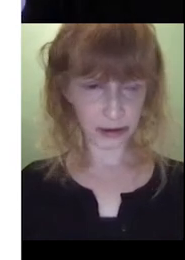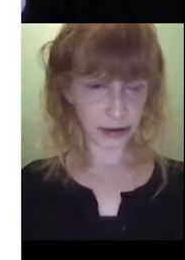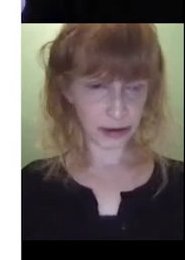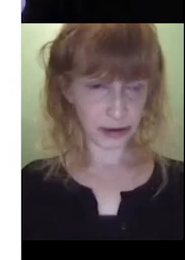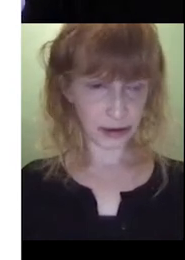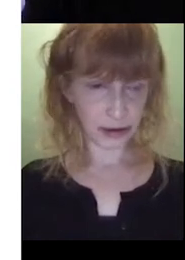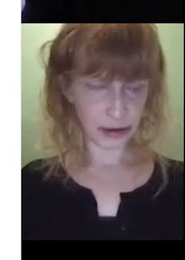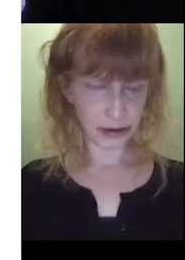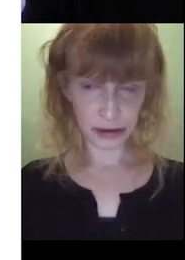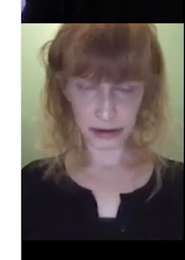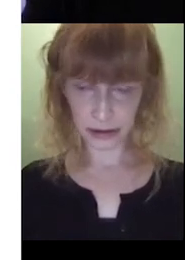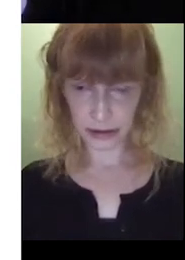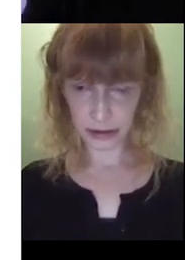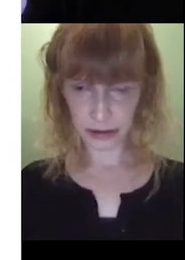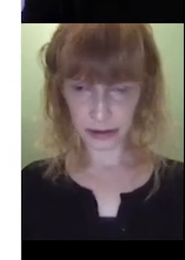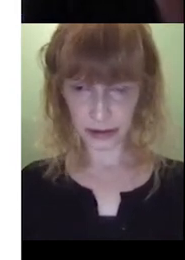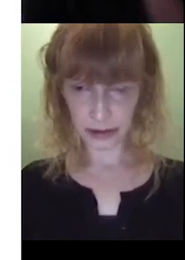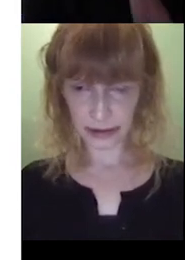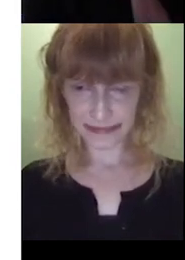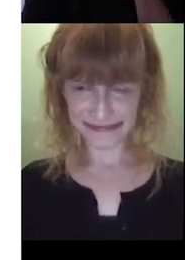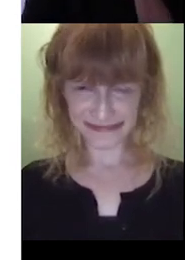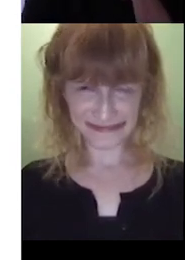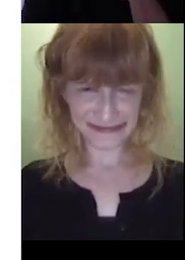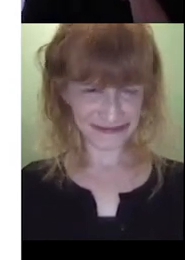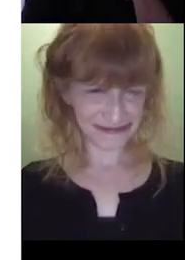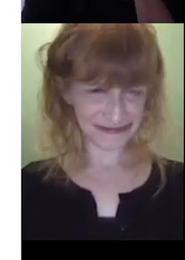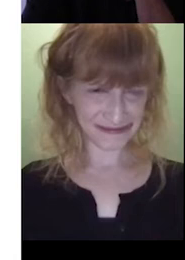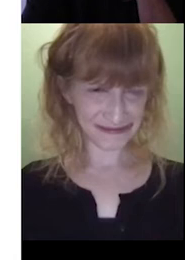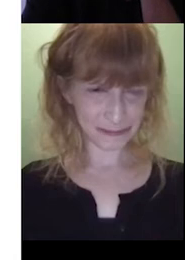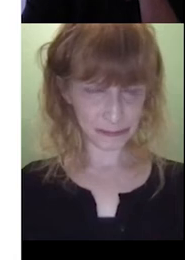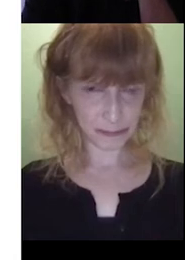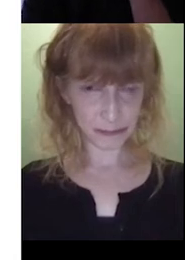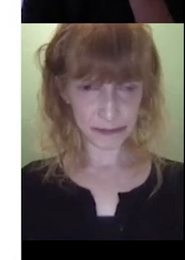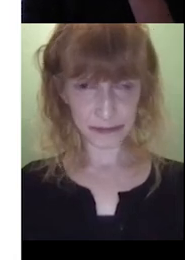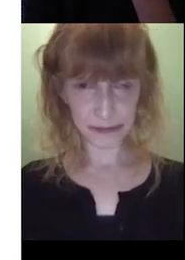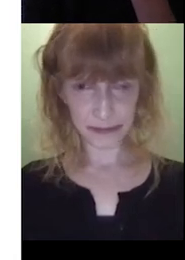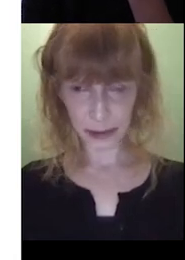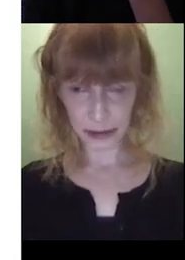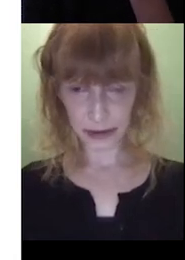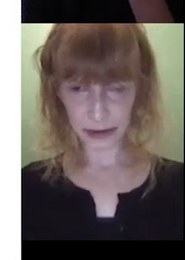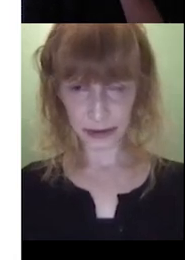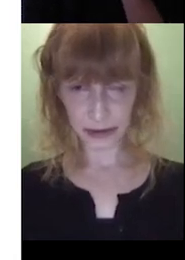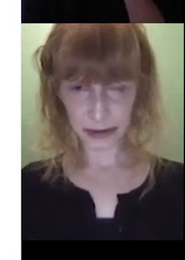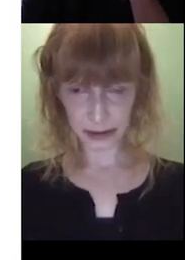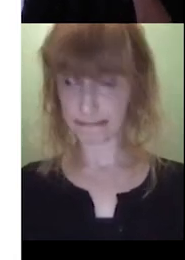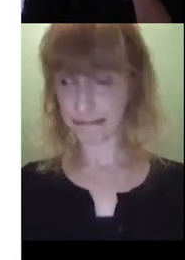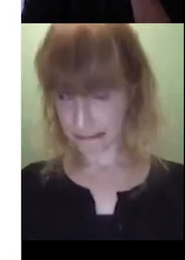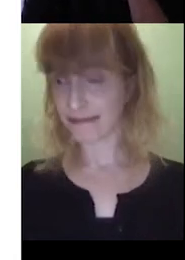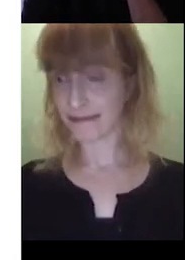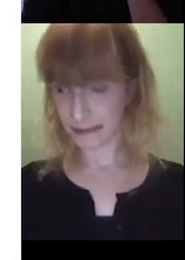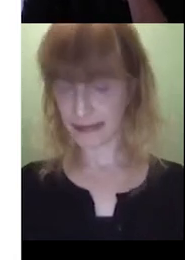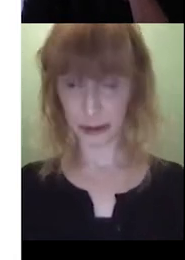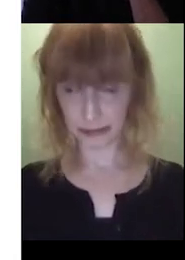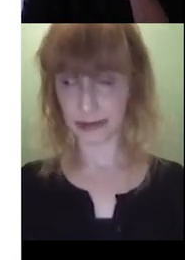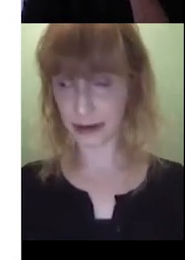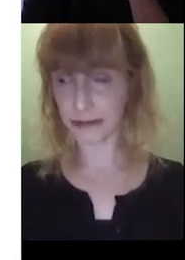Okay. Now, I've got to find who's got there. Jennifer, you've got your hand up. Could you say, like, this book is called, or the name of this book